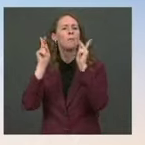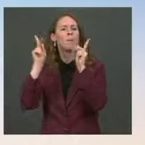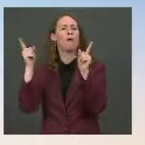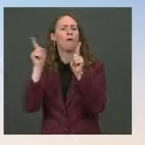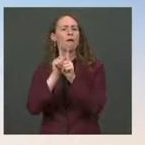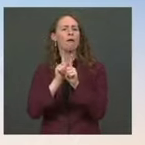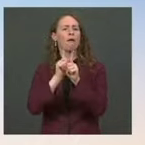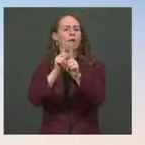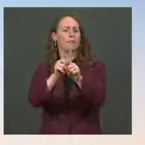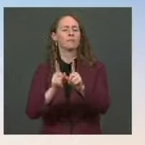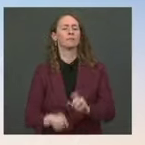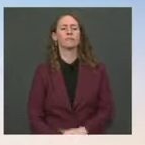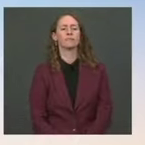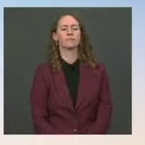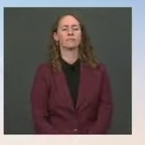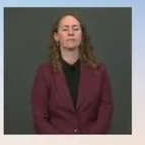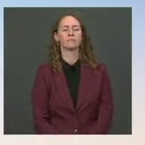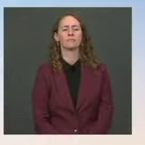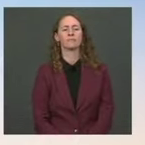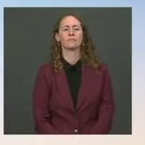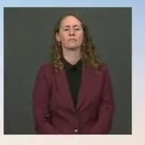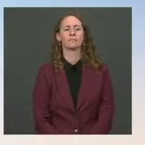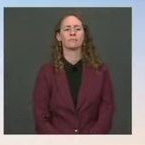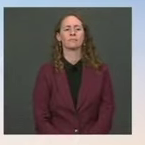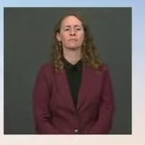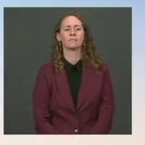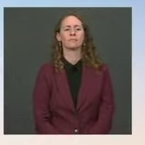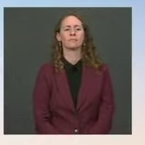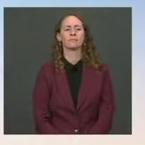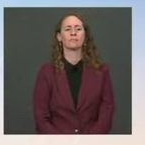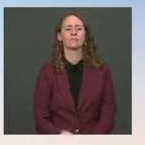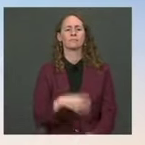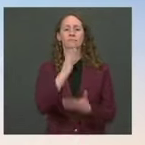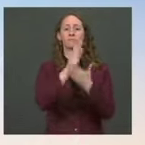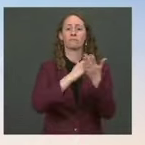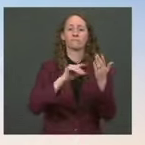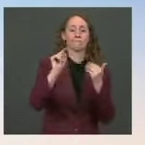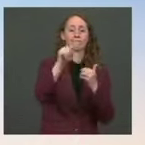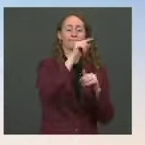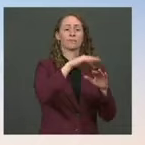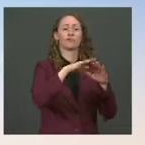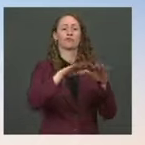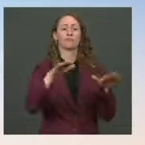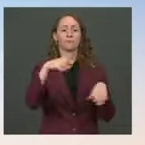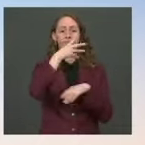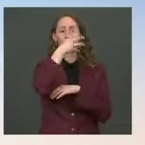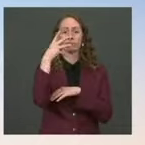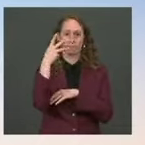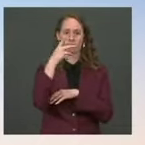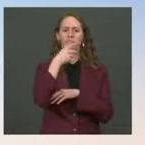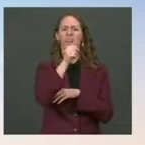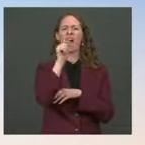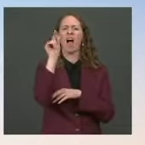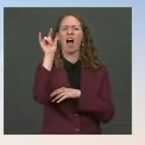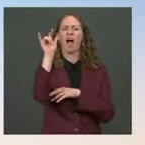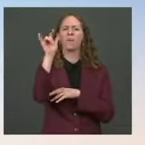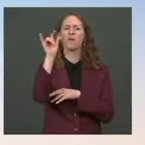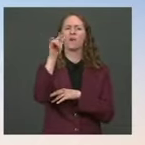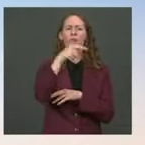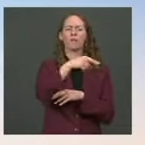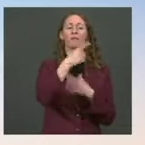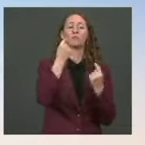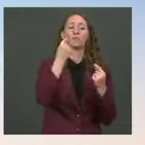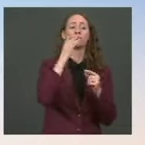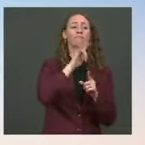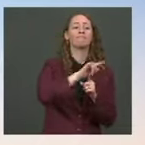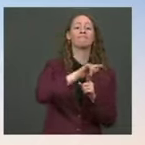pass through the Westchester Airport, which I think is what you're referring to, en route to their final destination to be unified with their parents or vetted sponsor. It's